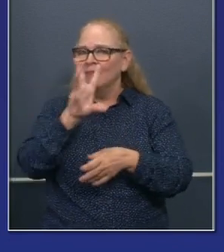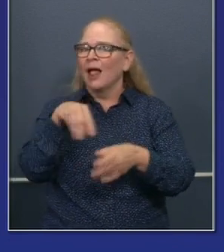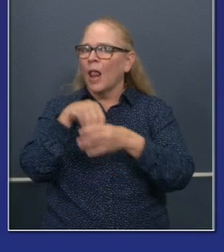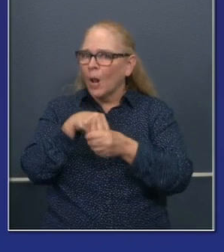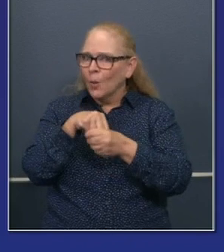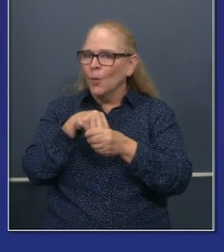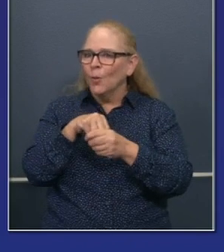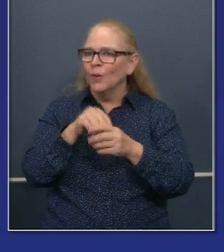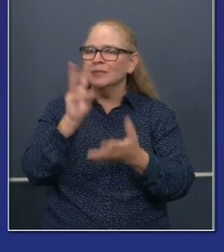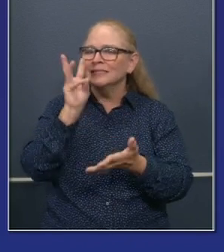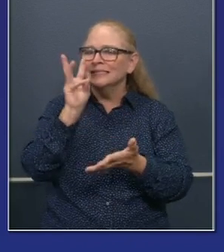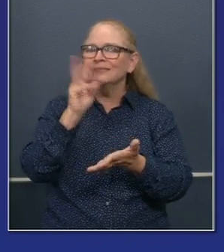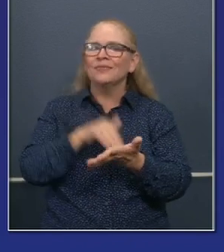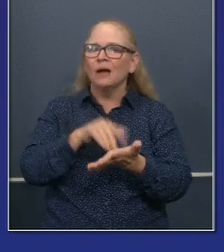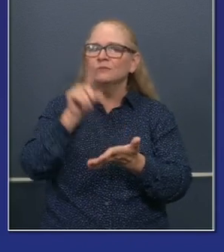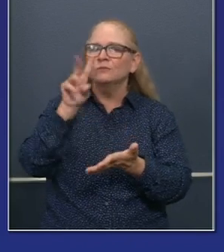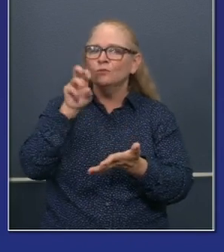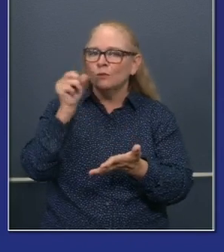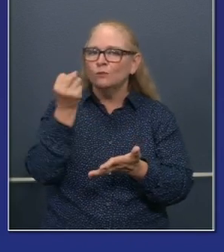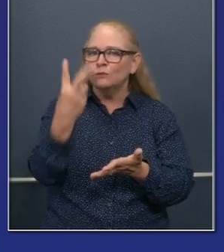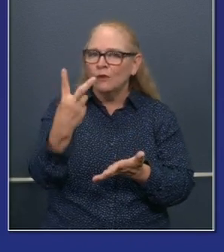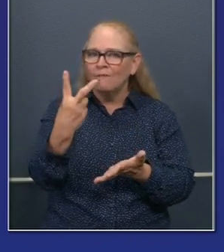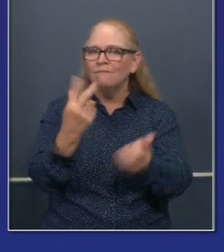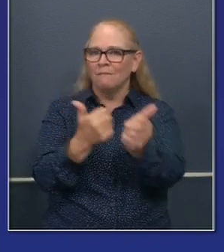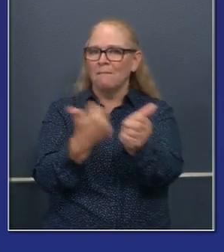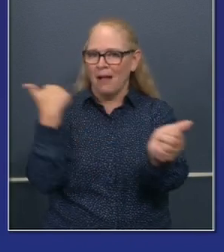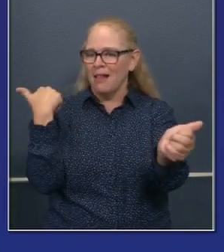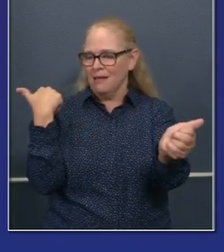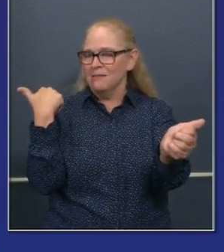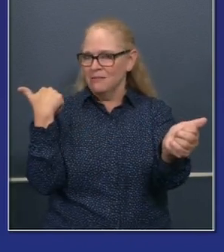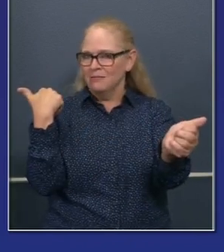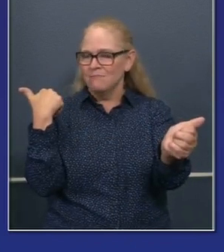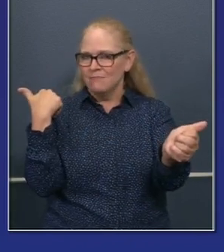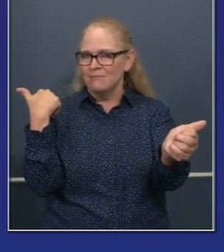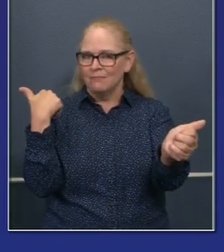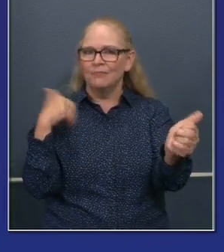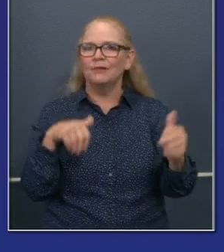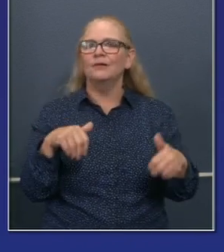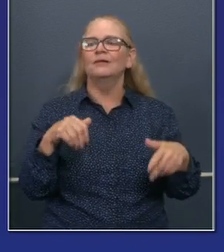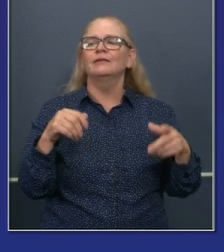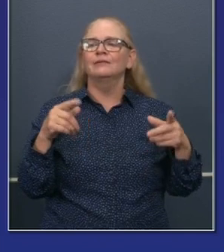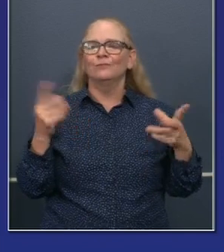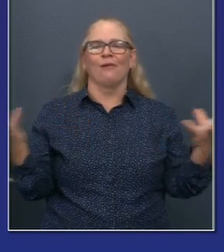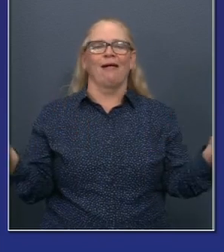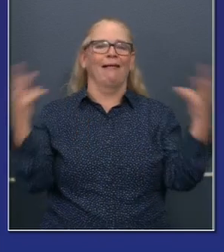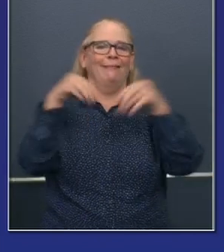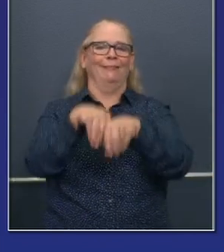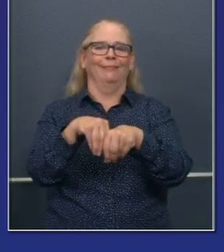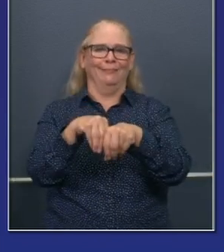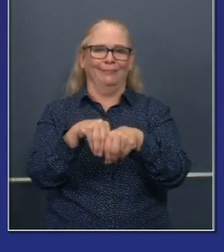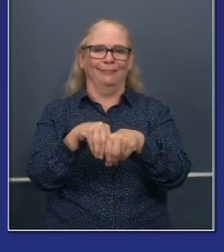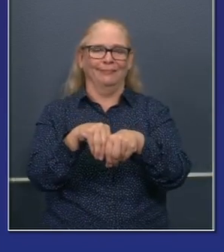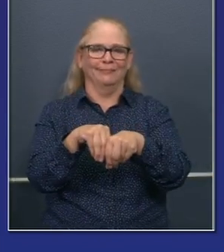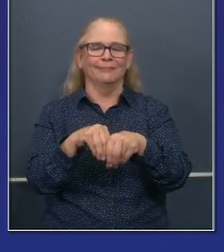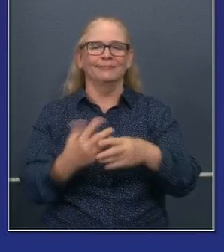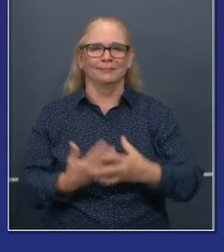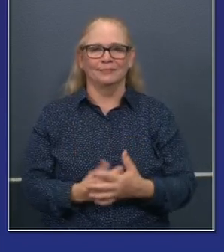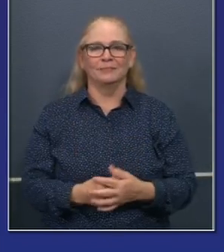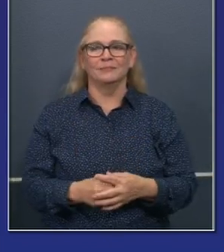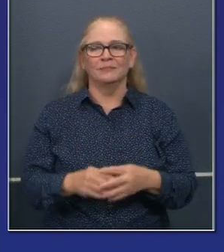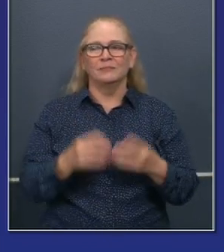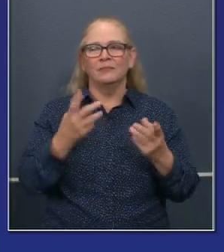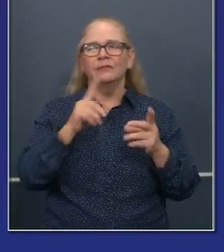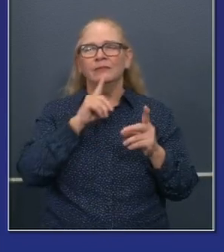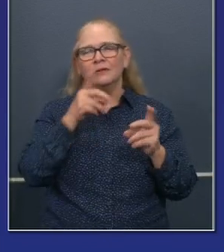,212 backlogged cases and the actual number today is 5,433. So